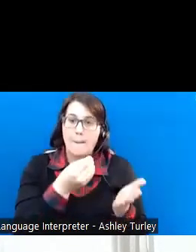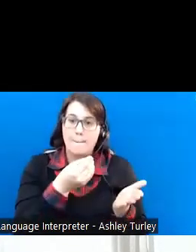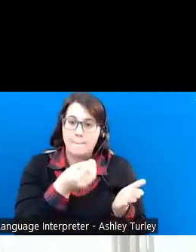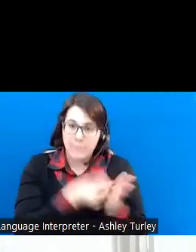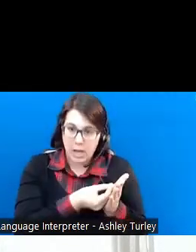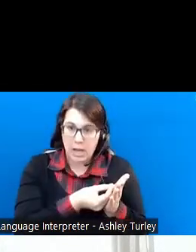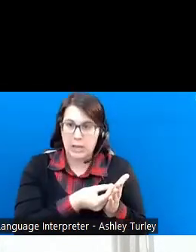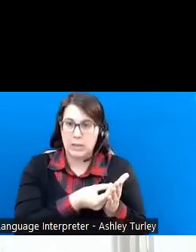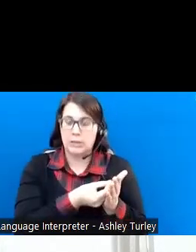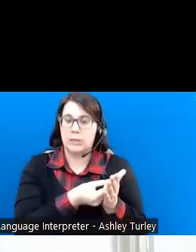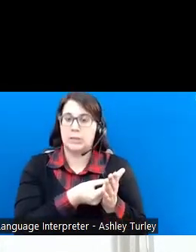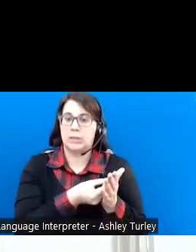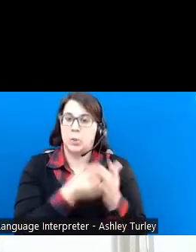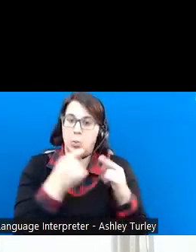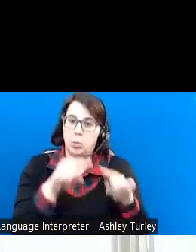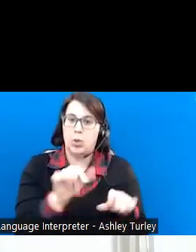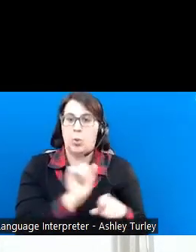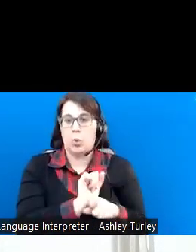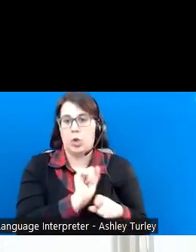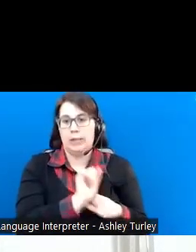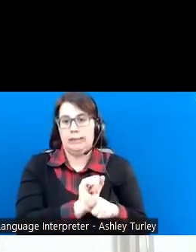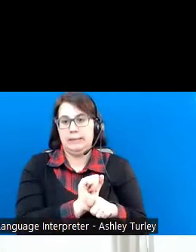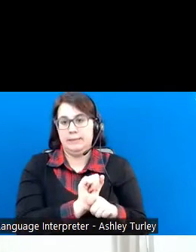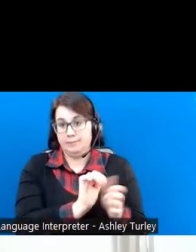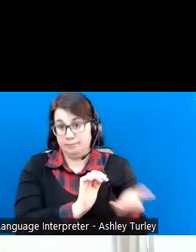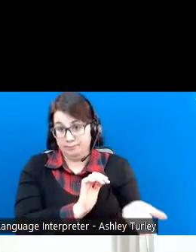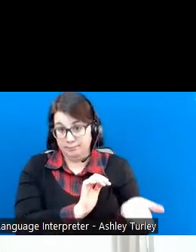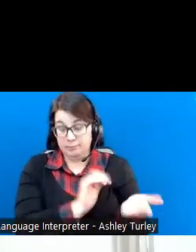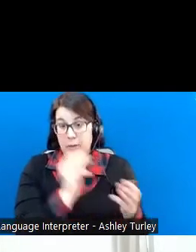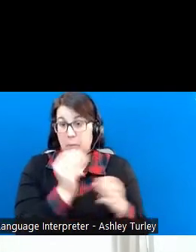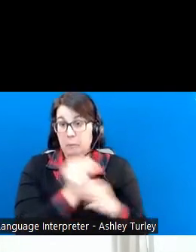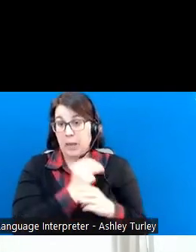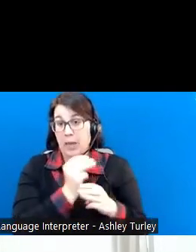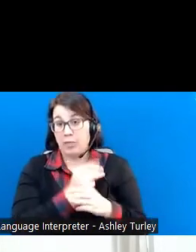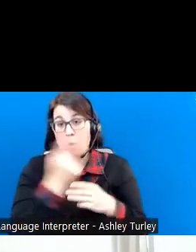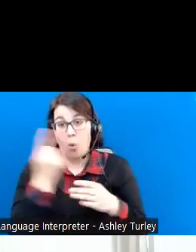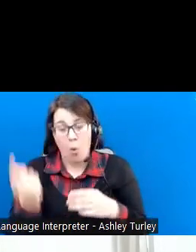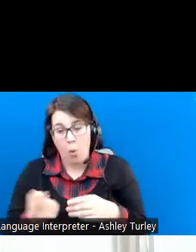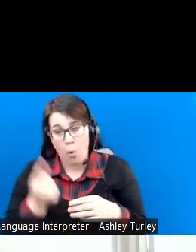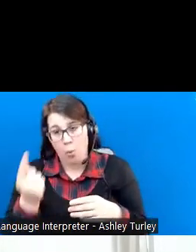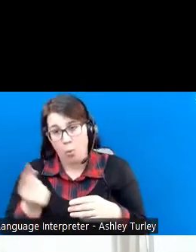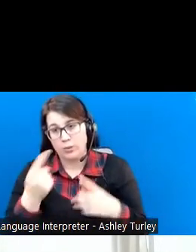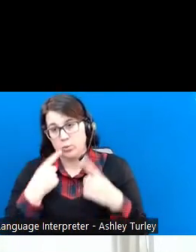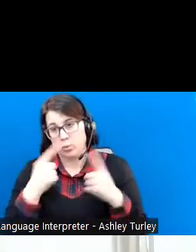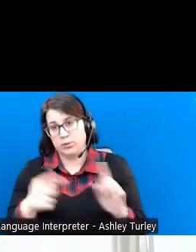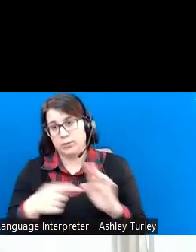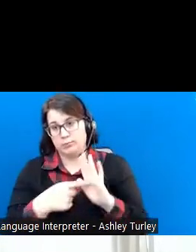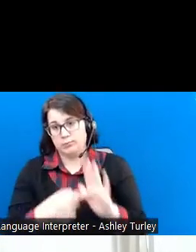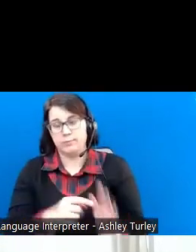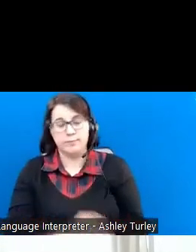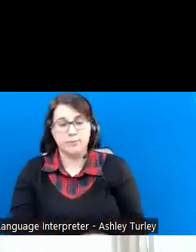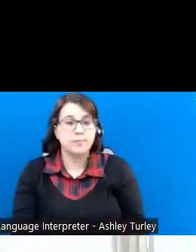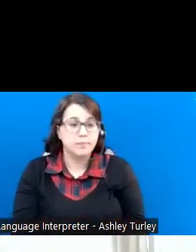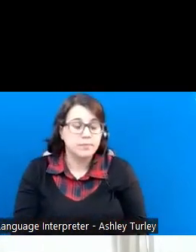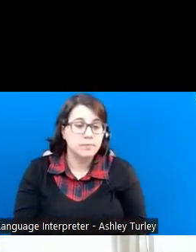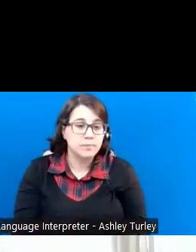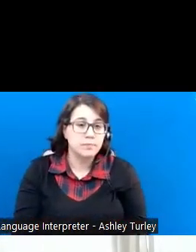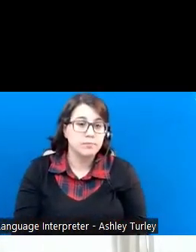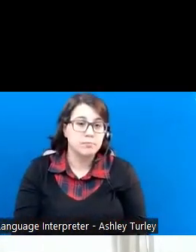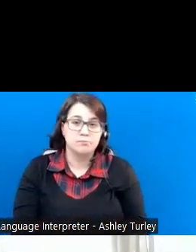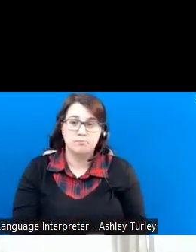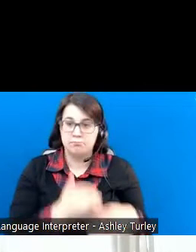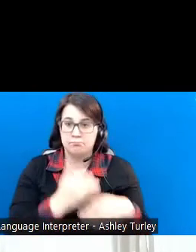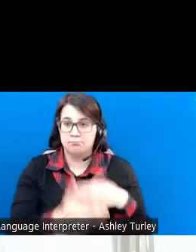working. So the math always works. Next slide, please. Some